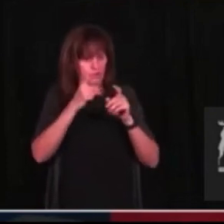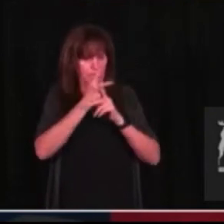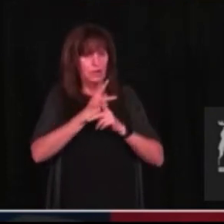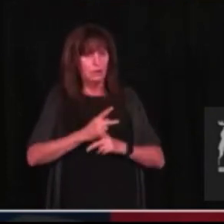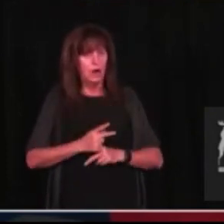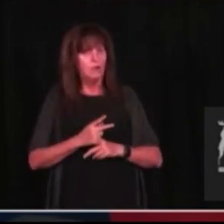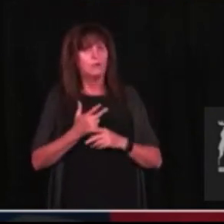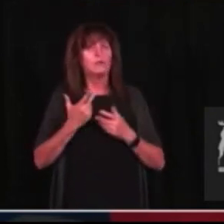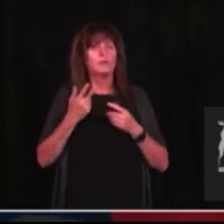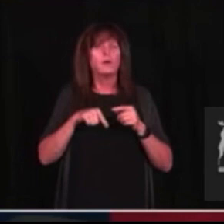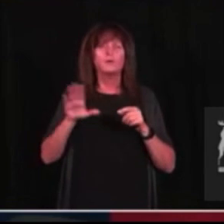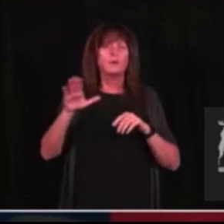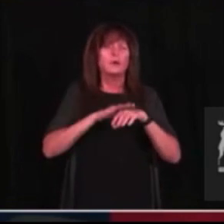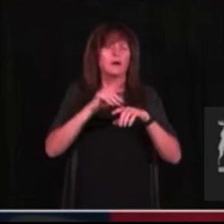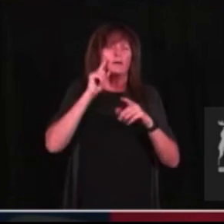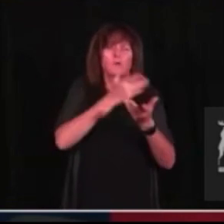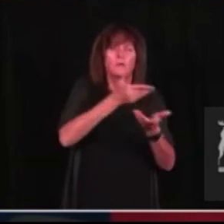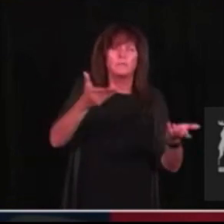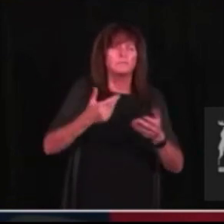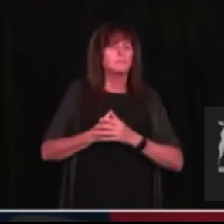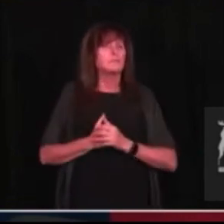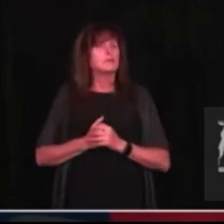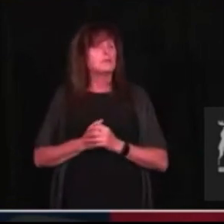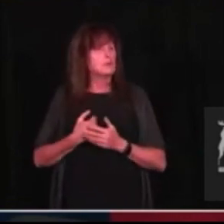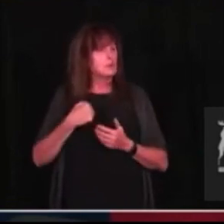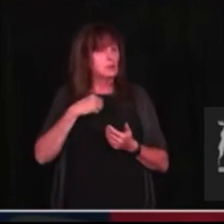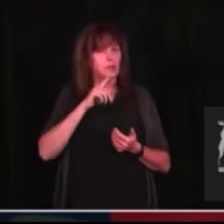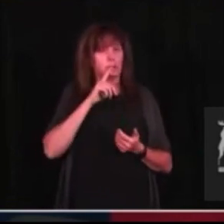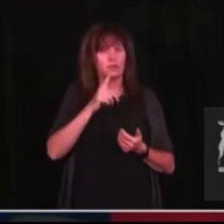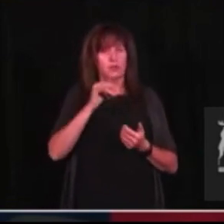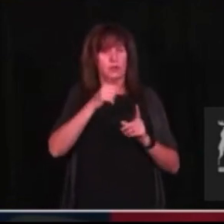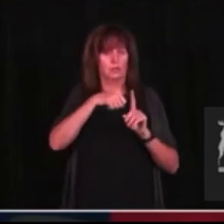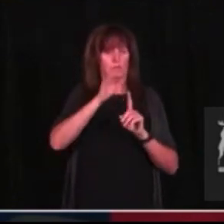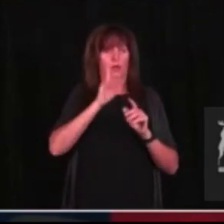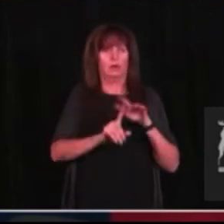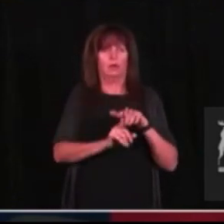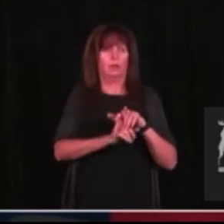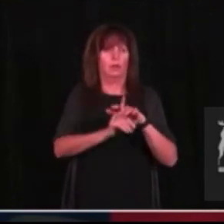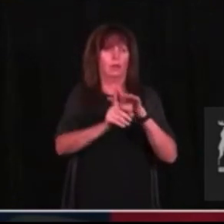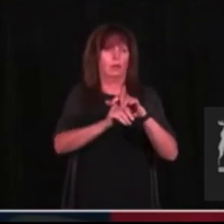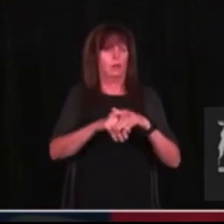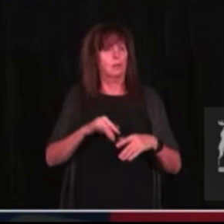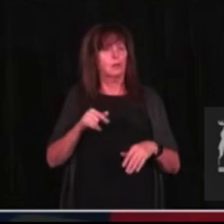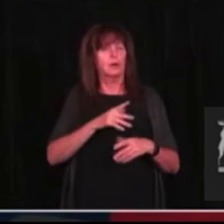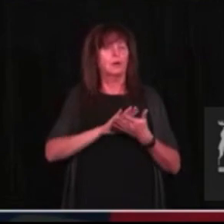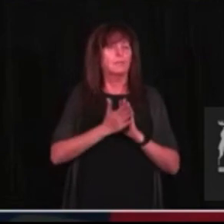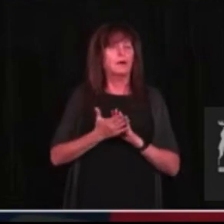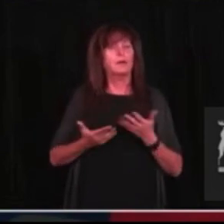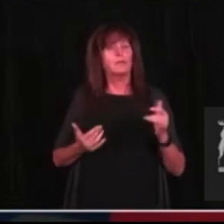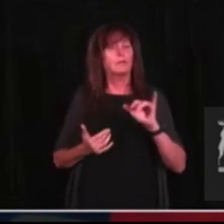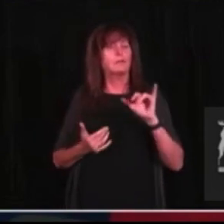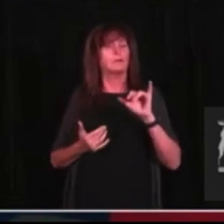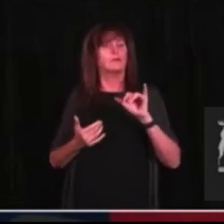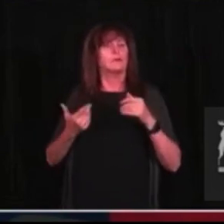you know, there's probably going to be contentious situations where these people might actually have to act like bouncers. Yeah, no, I